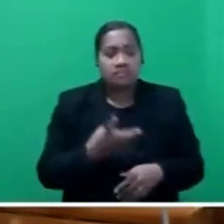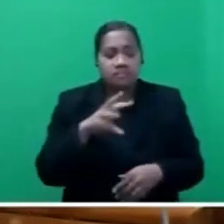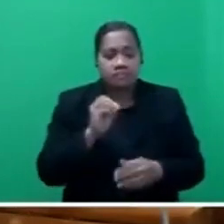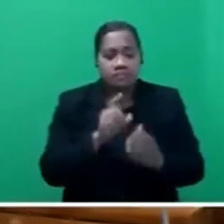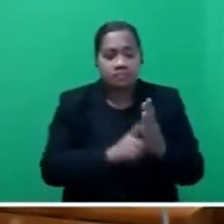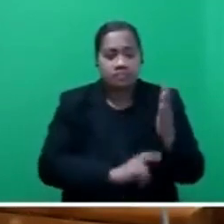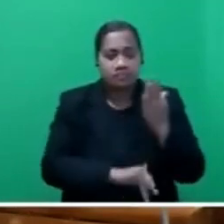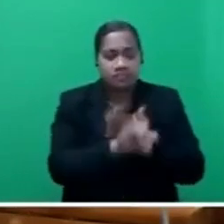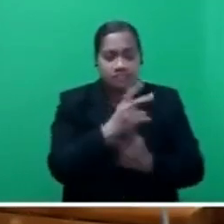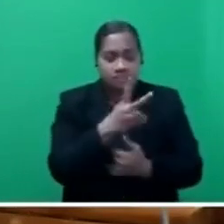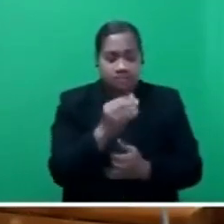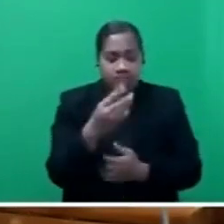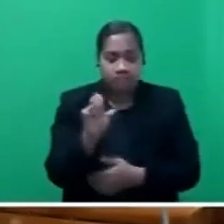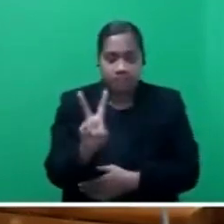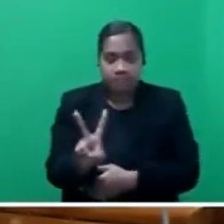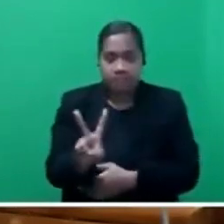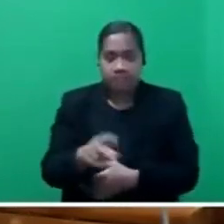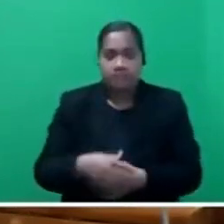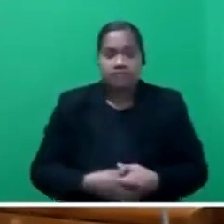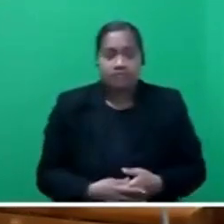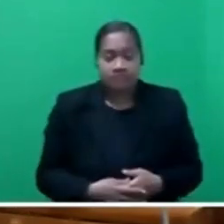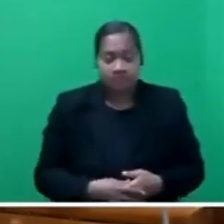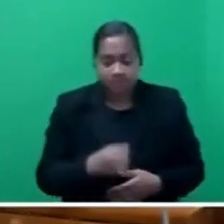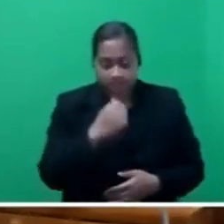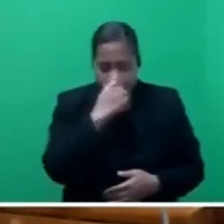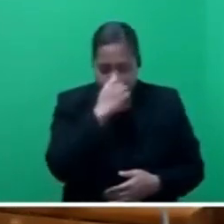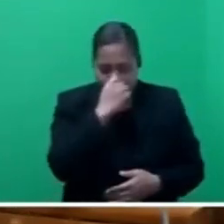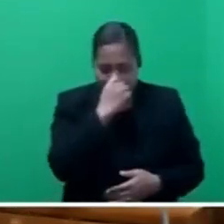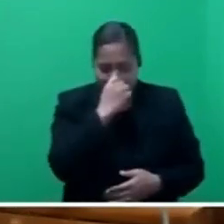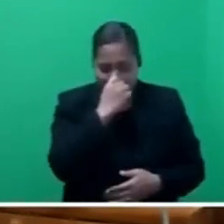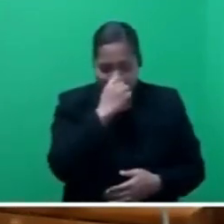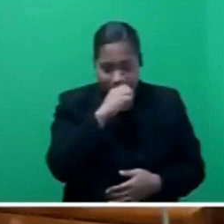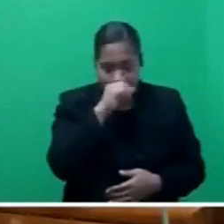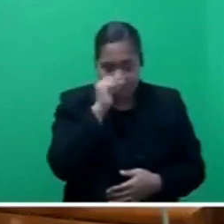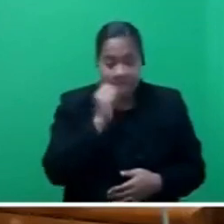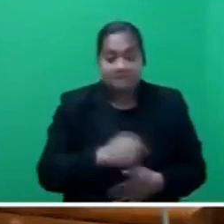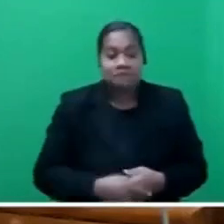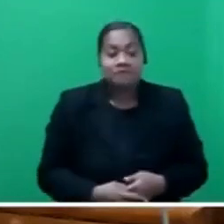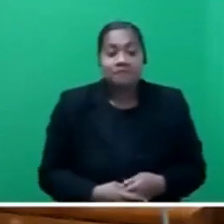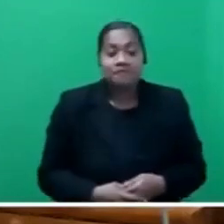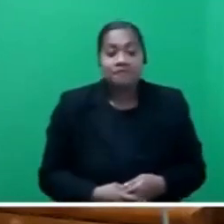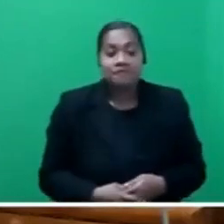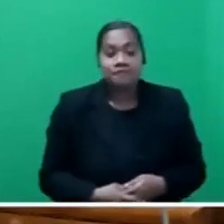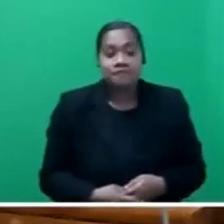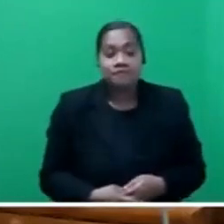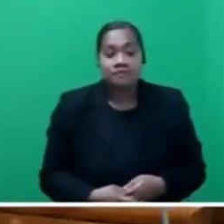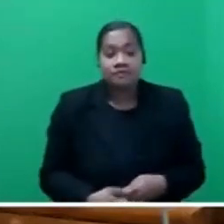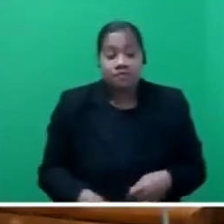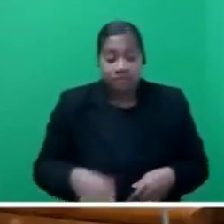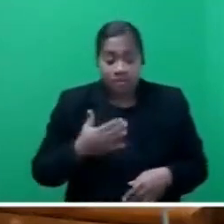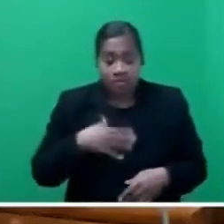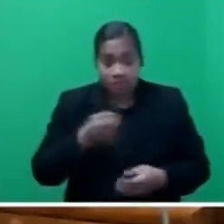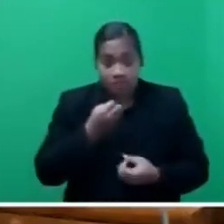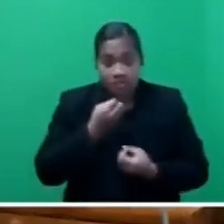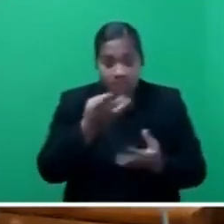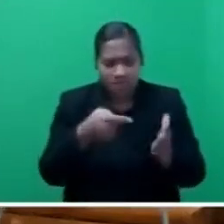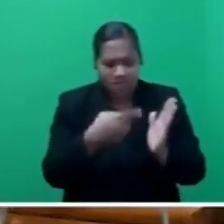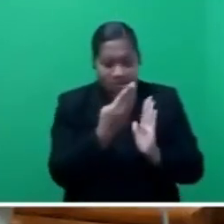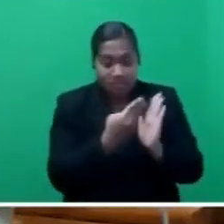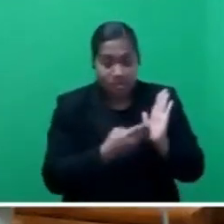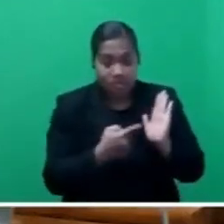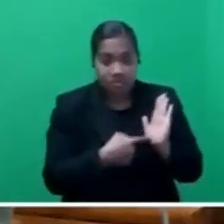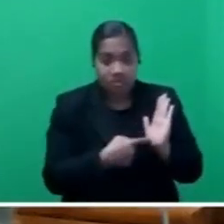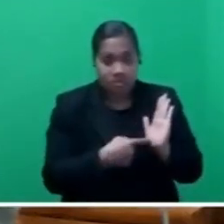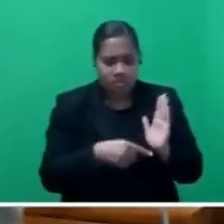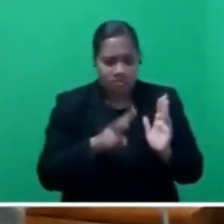Mr Speaker, first let me just say that this supplementary budget looks like a fully-fledged budget